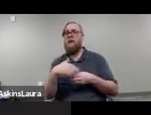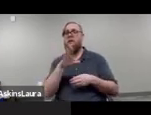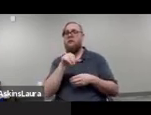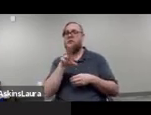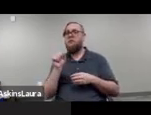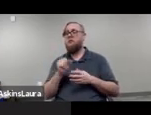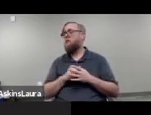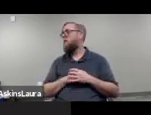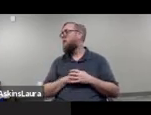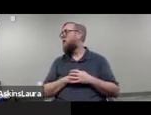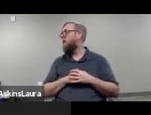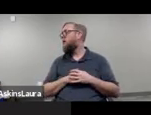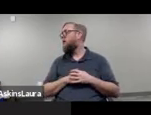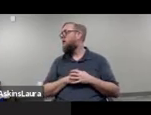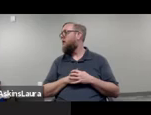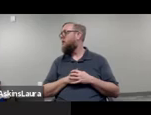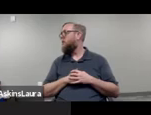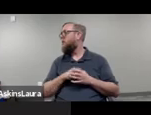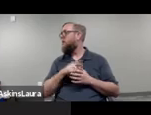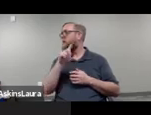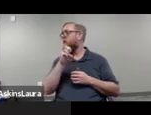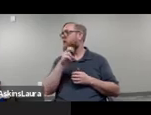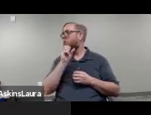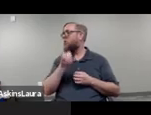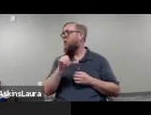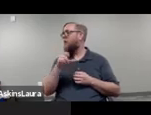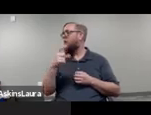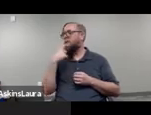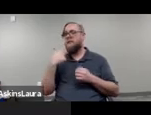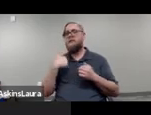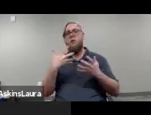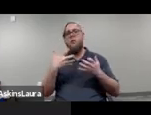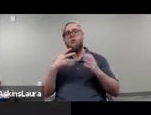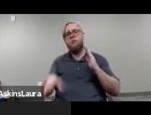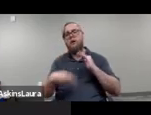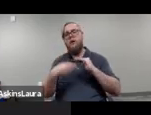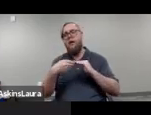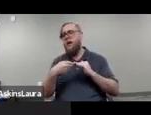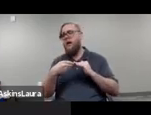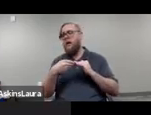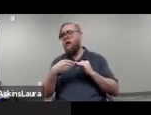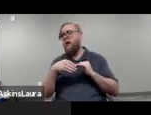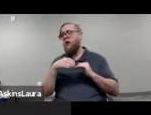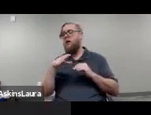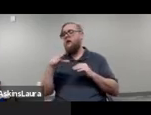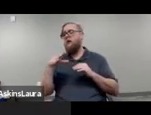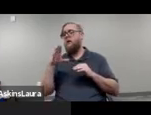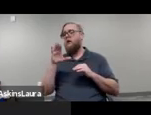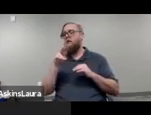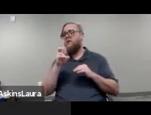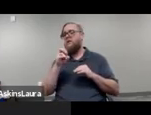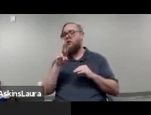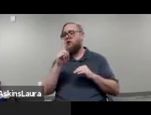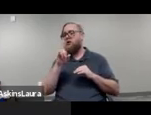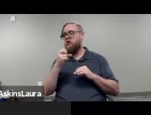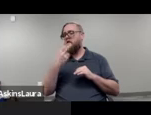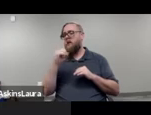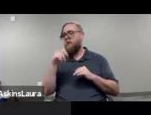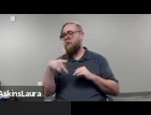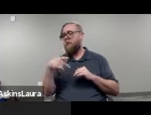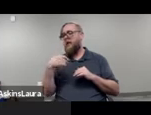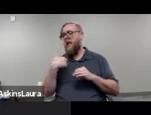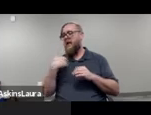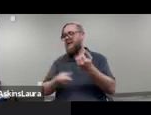um nothing of the conservatorship but um having